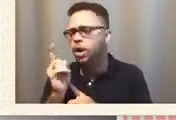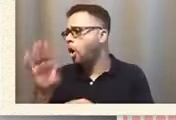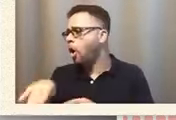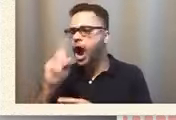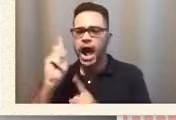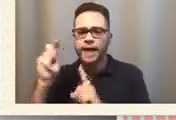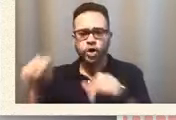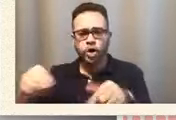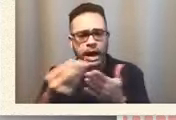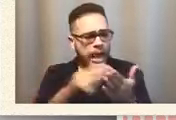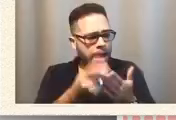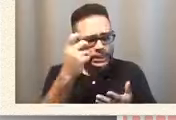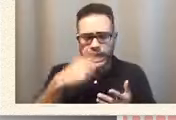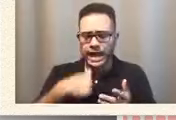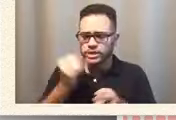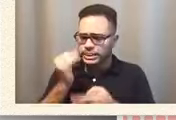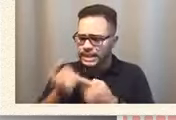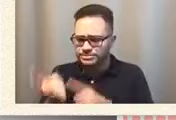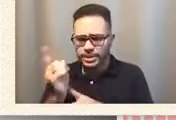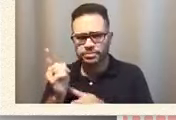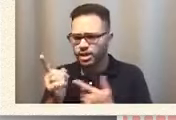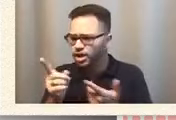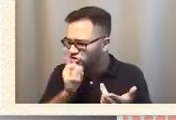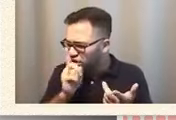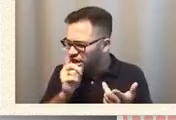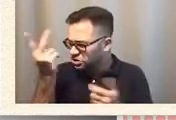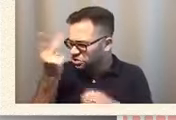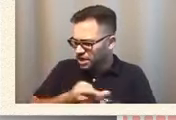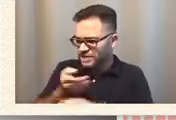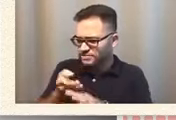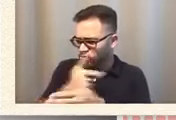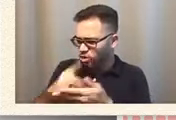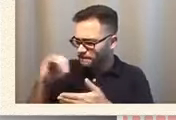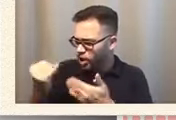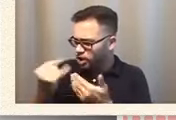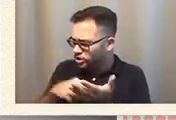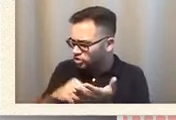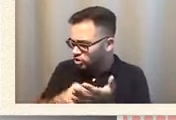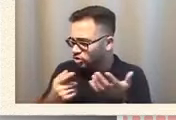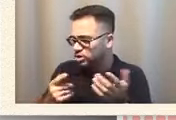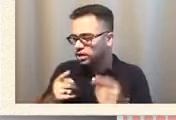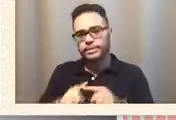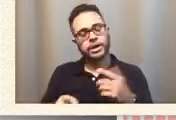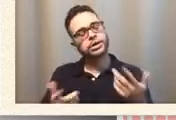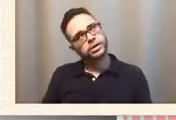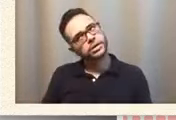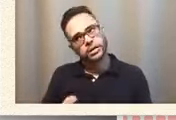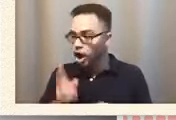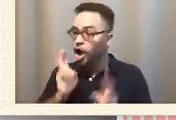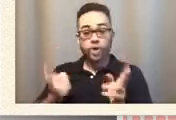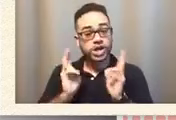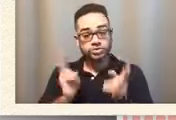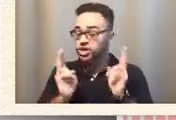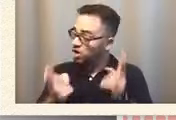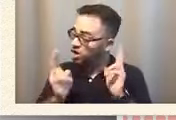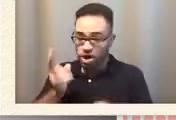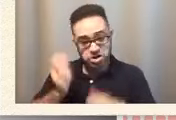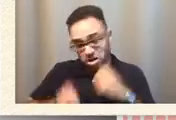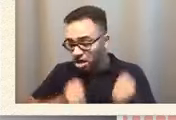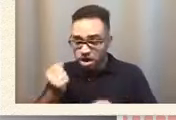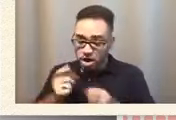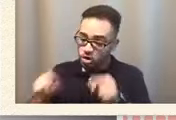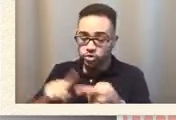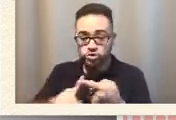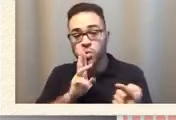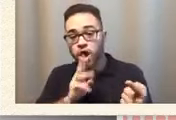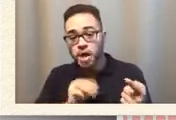because i'm like really two nights before your project is and there i go in a rush running to walmart running to wherever